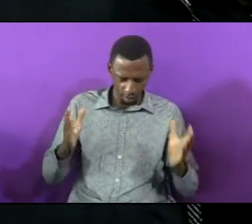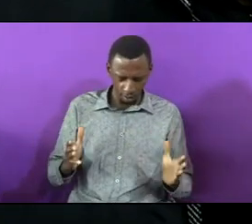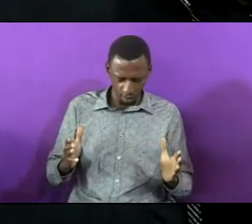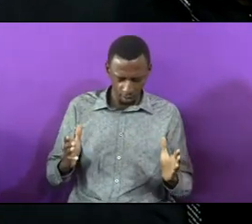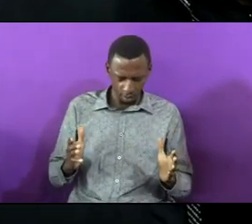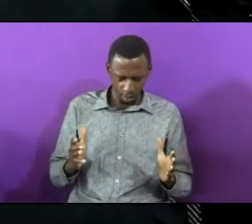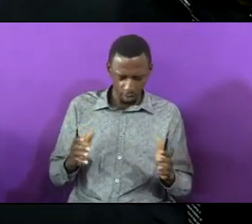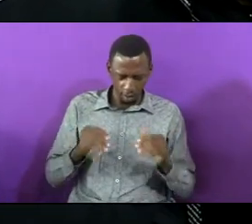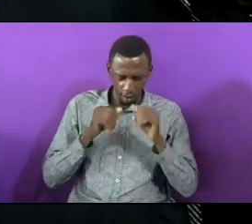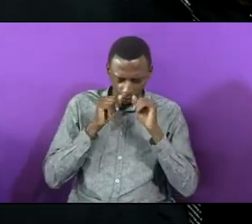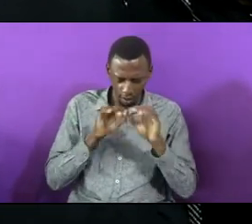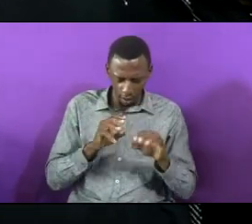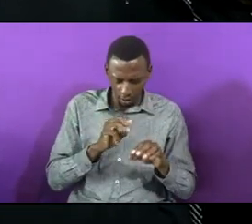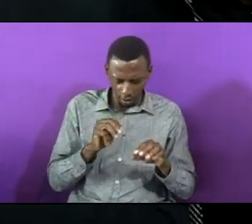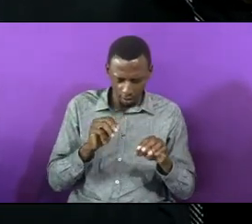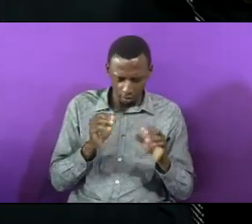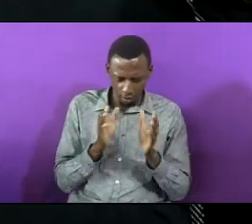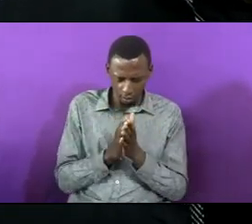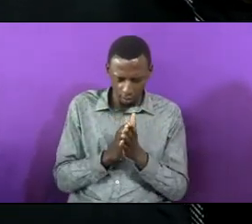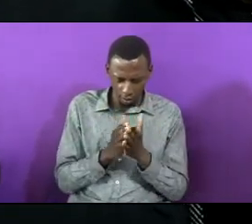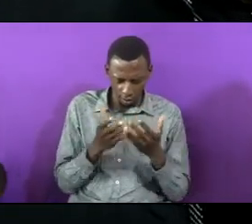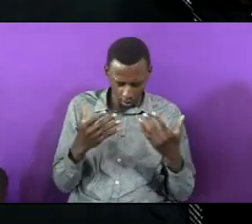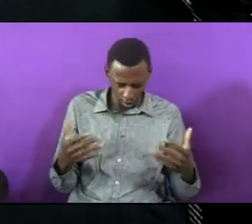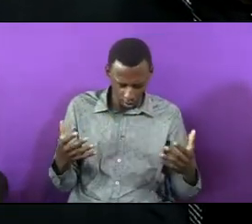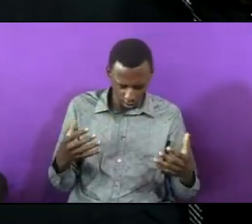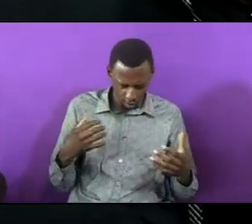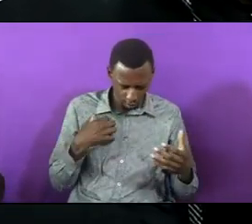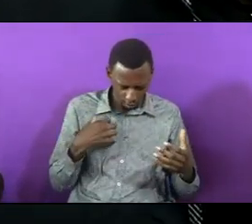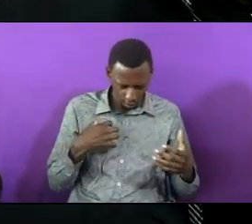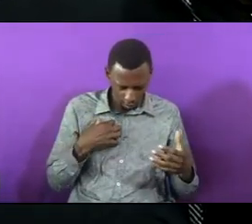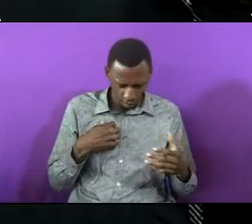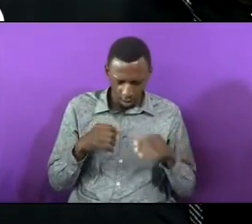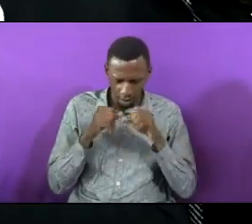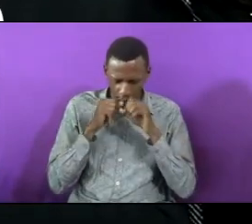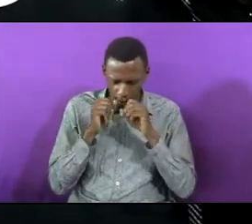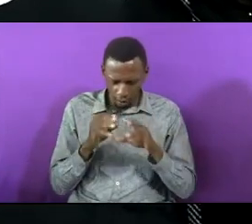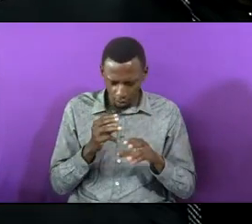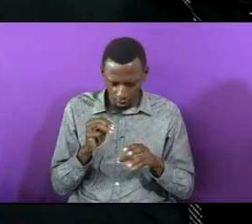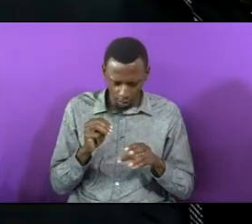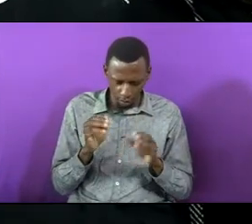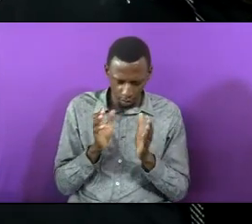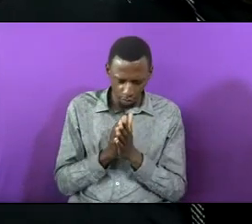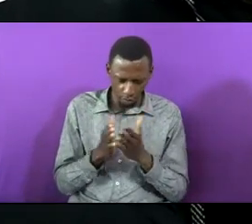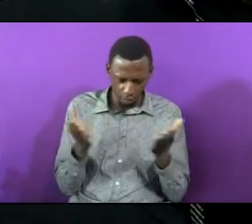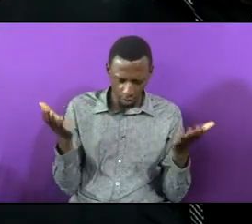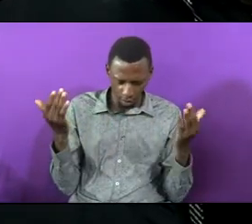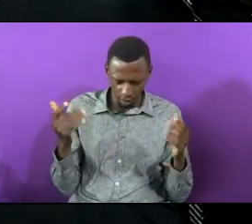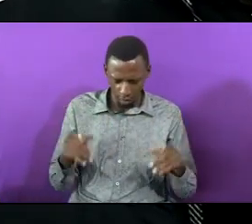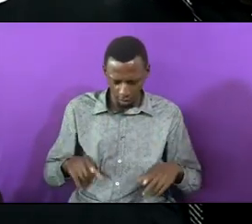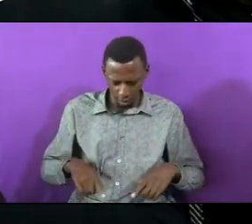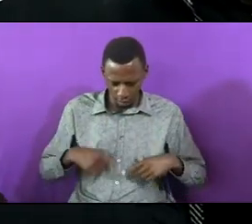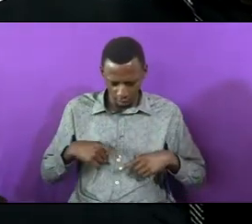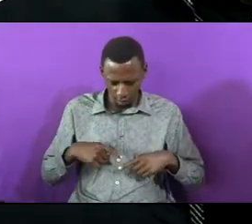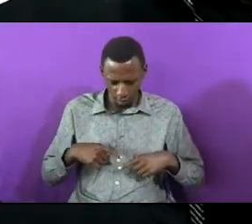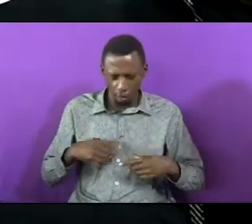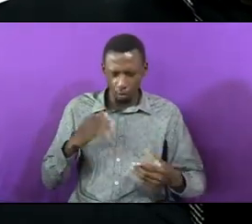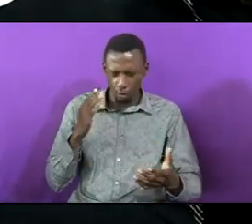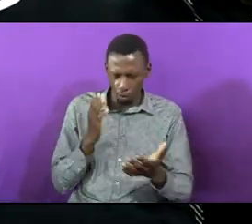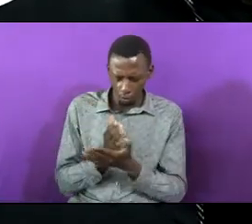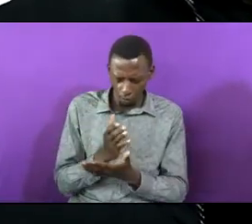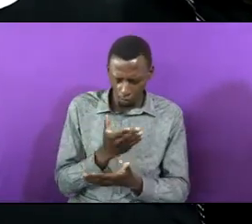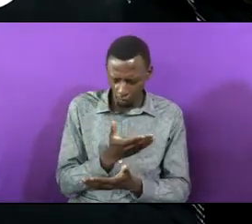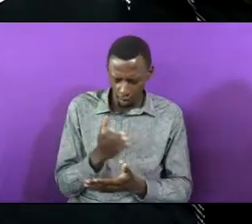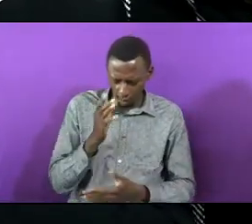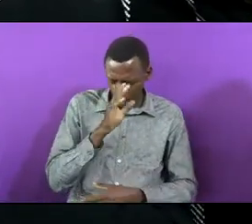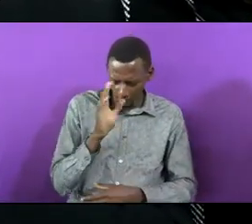bless them with material blessings bless them with eternal life put them close that they will never regret this decision